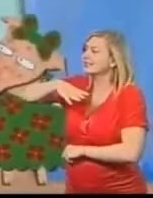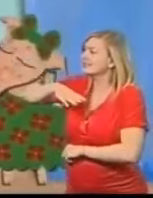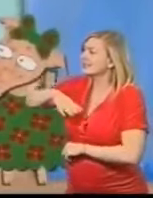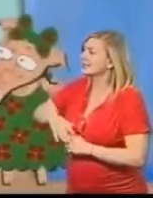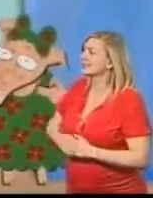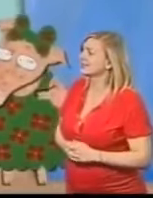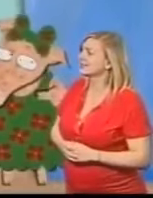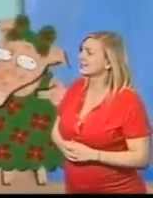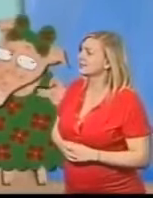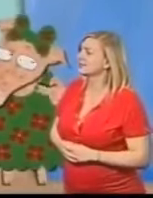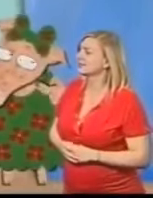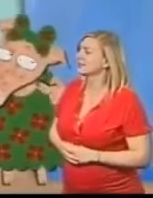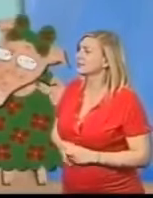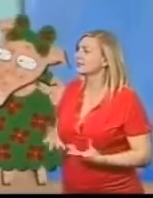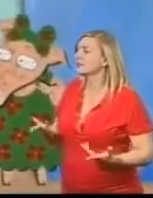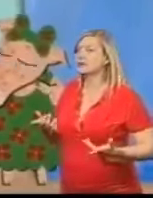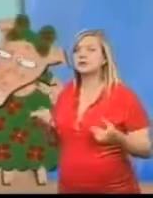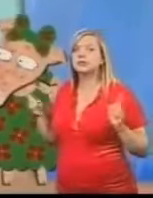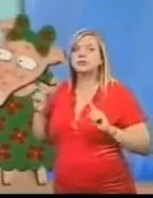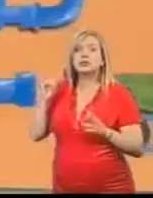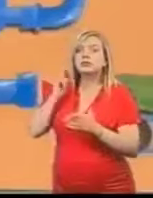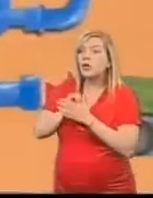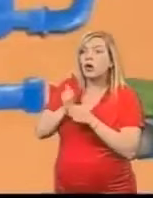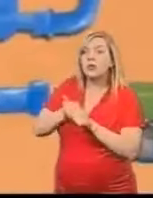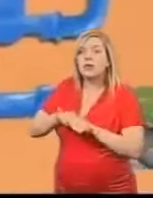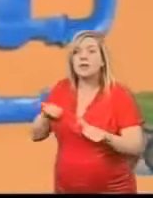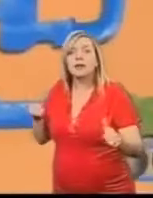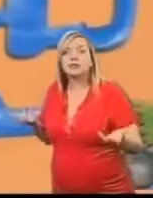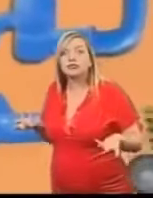Can we see what's wrong with the factory, asked Cipollata